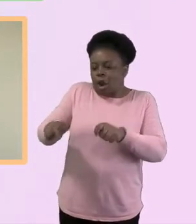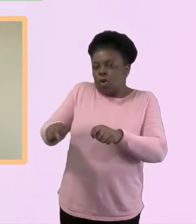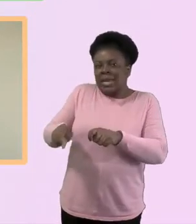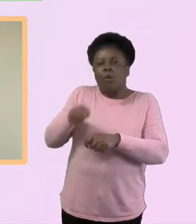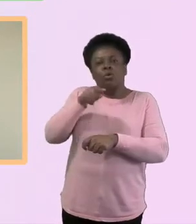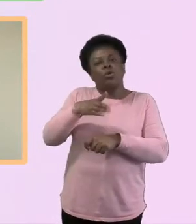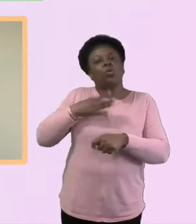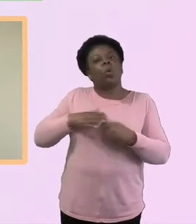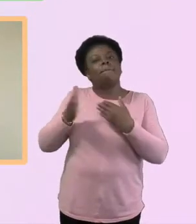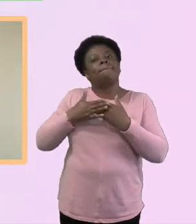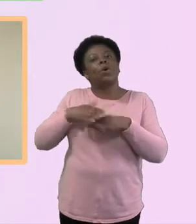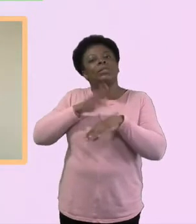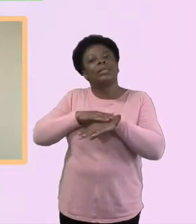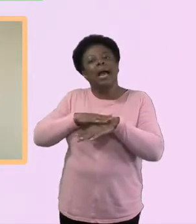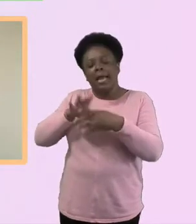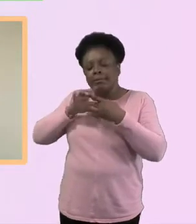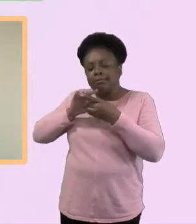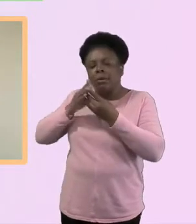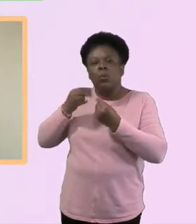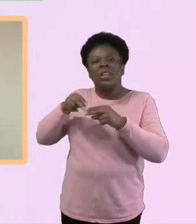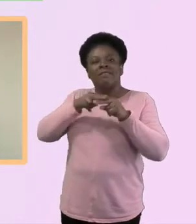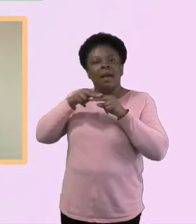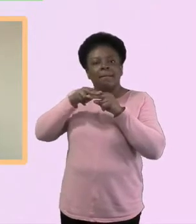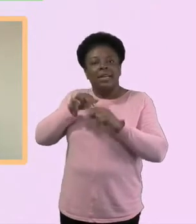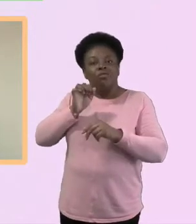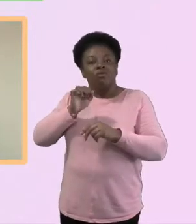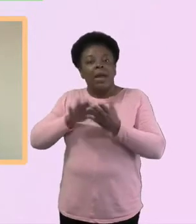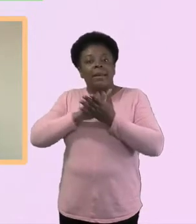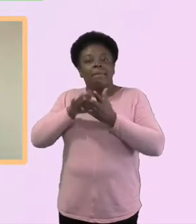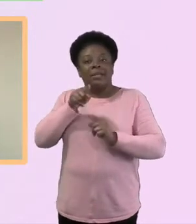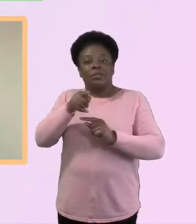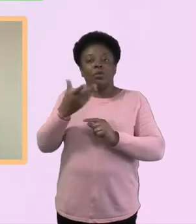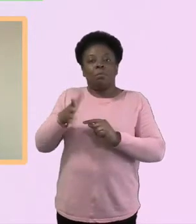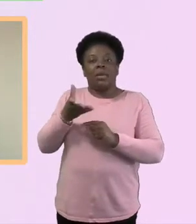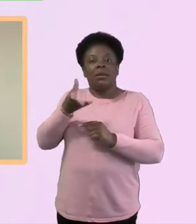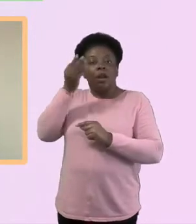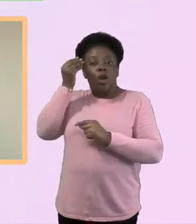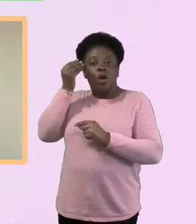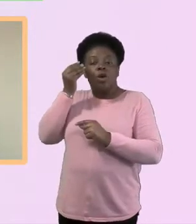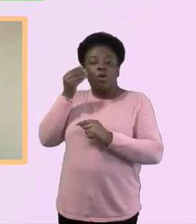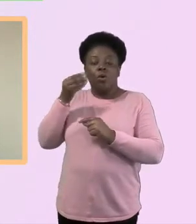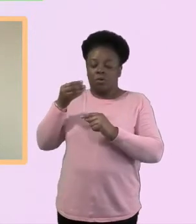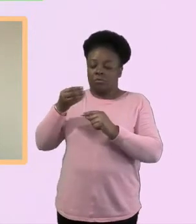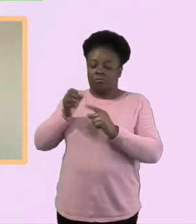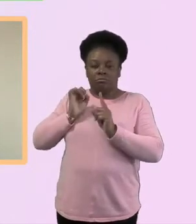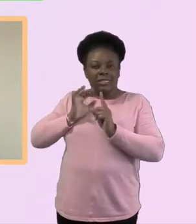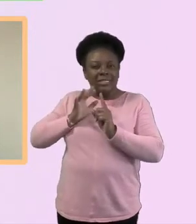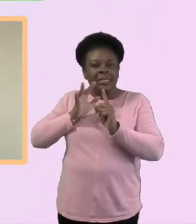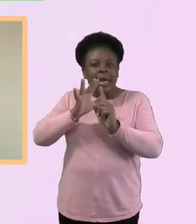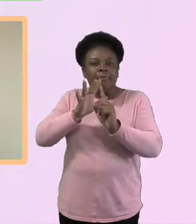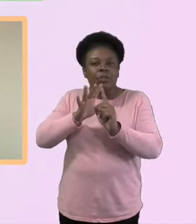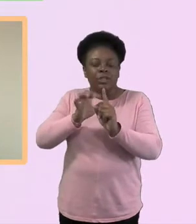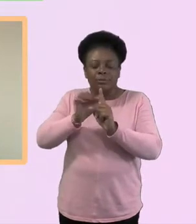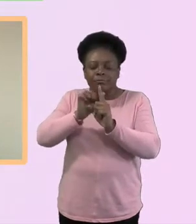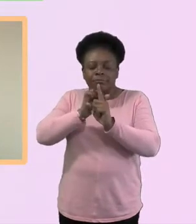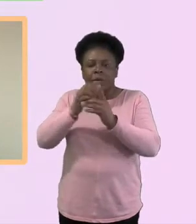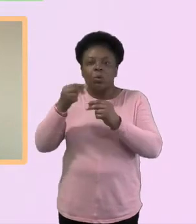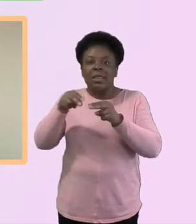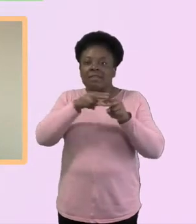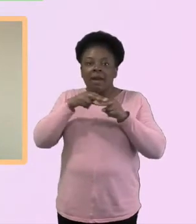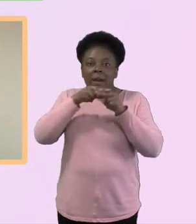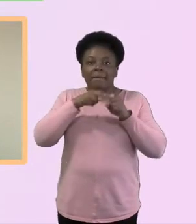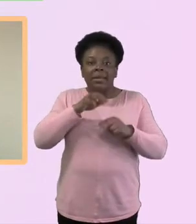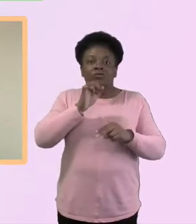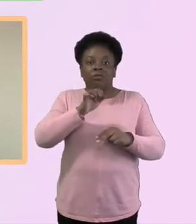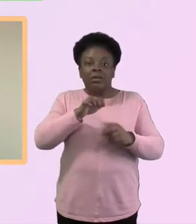and how discipleship amongst families become important. you want to share a bit about that and anyone else too? Yeah, I think, I think for